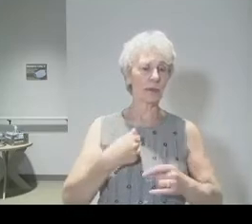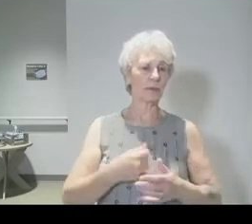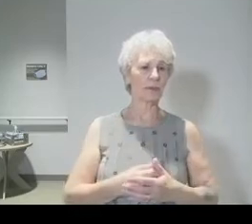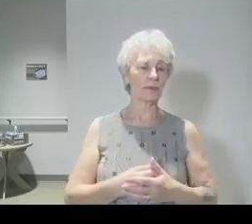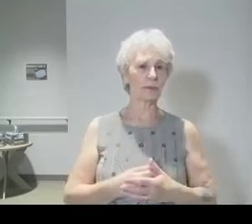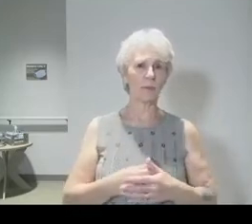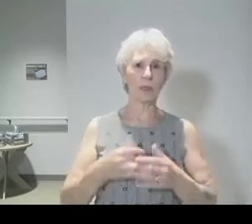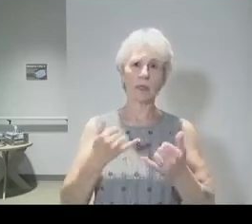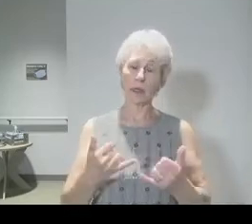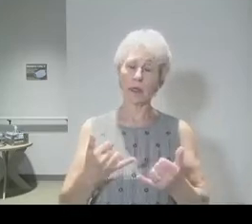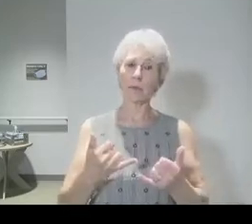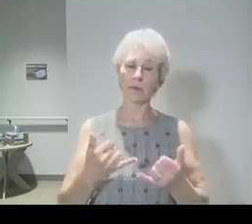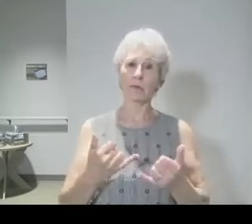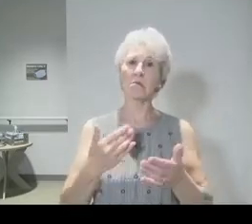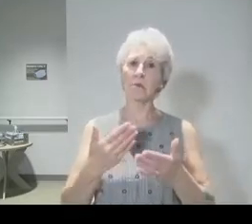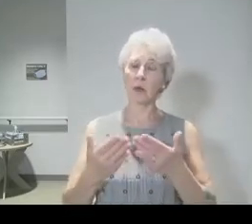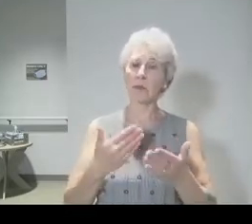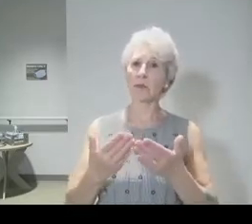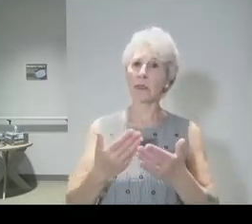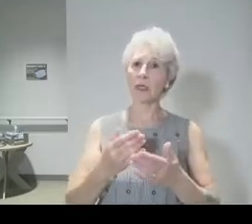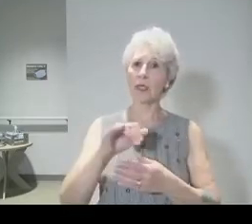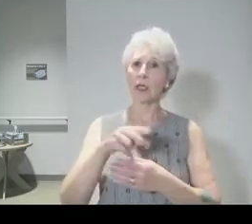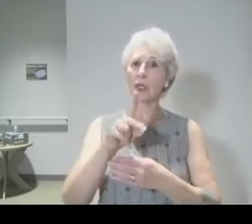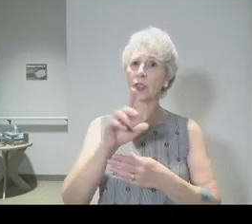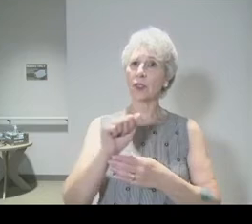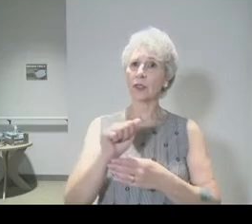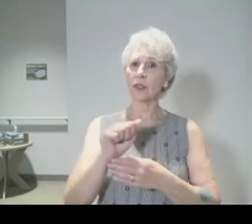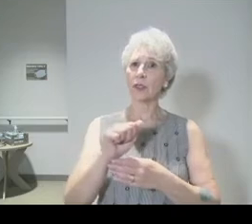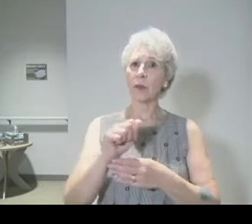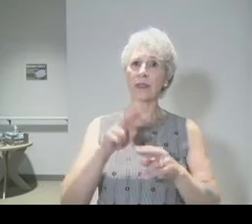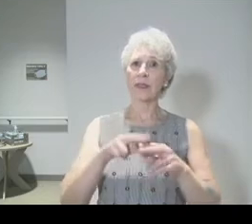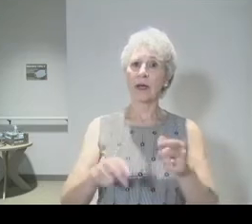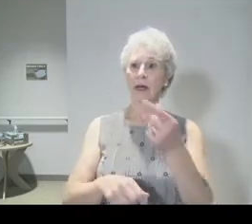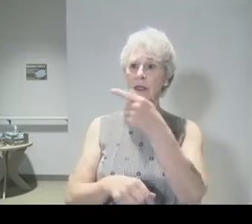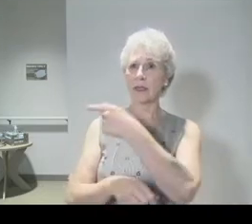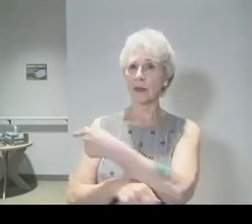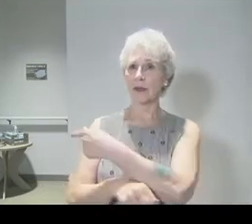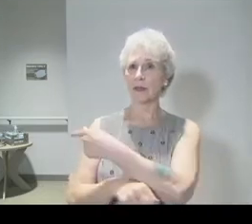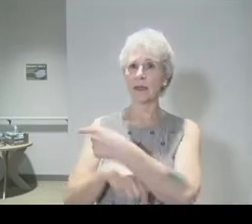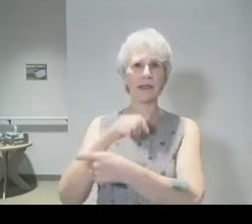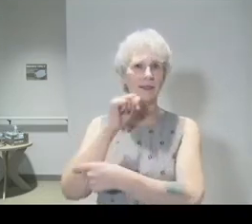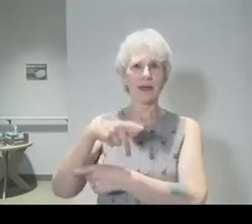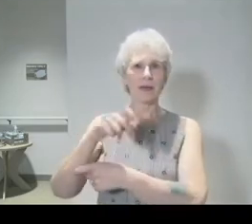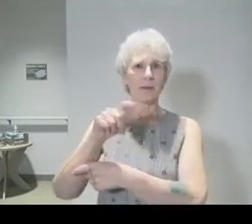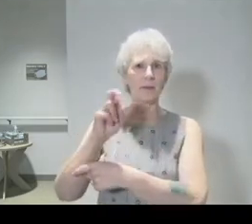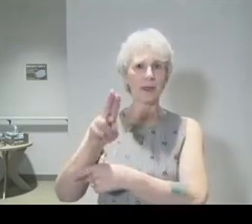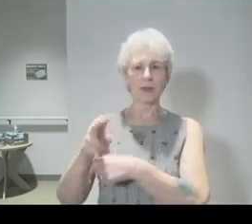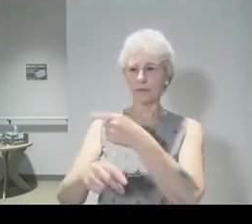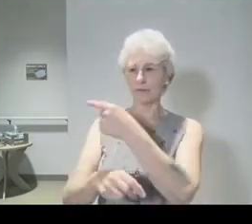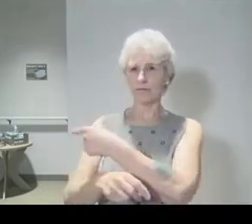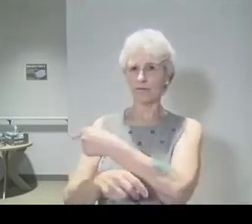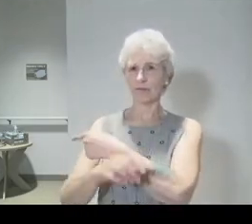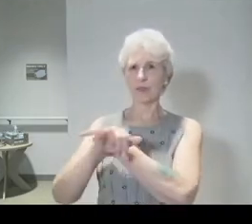Now, it's likely that Judas was sitting on his left side, not Peter, Judas, because